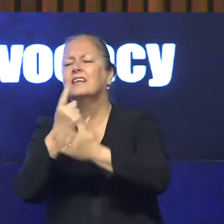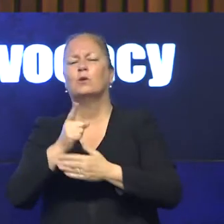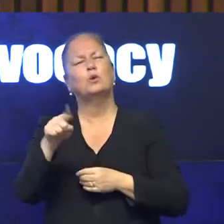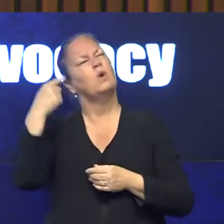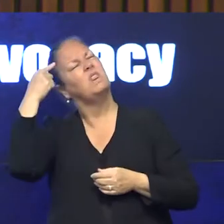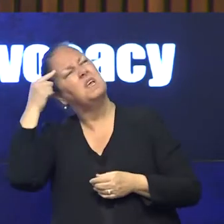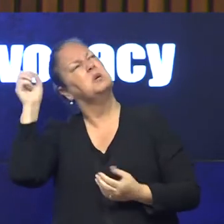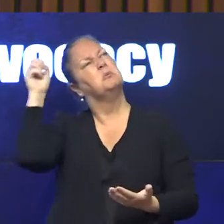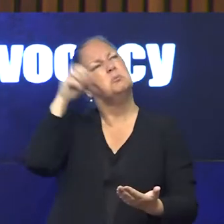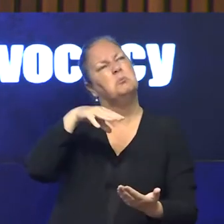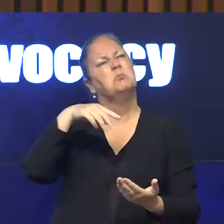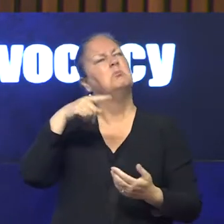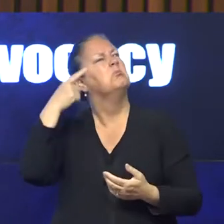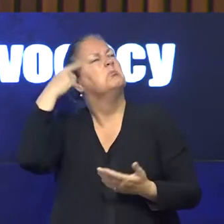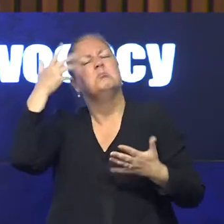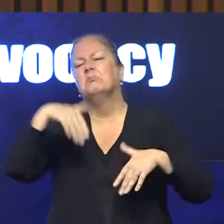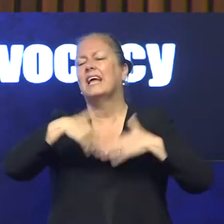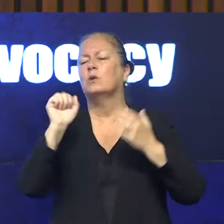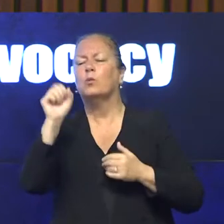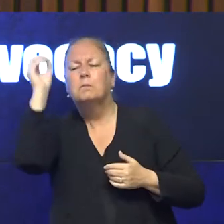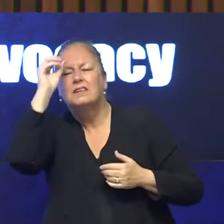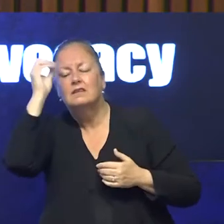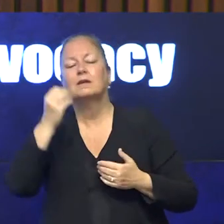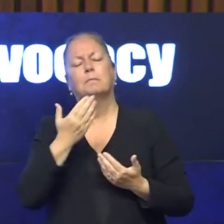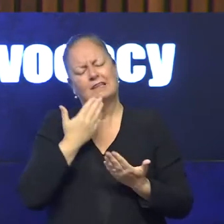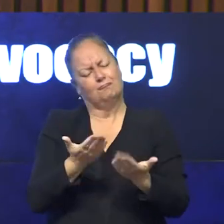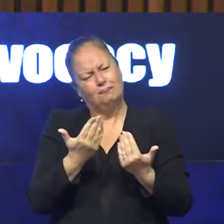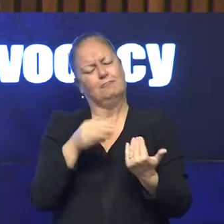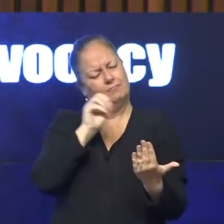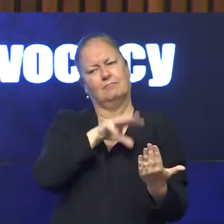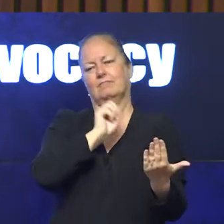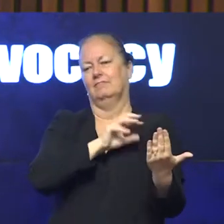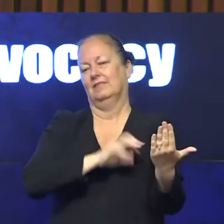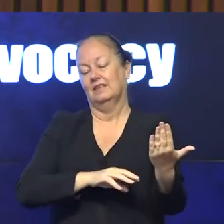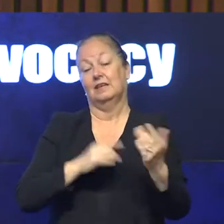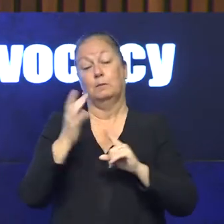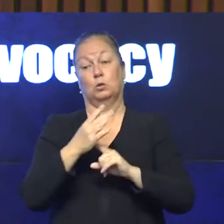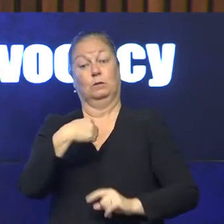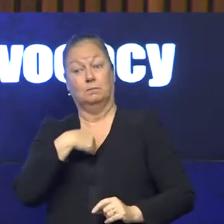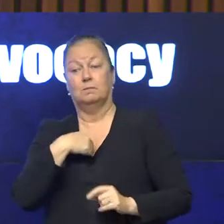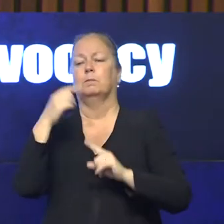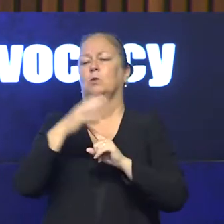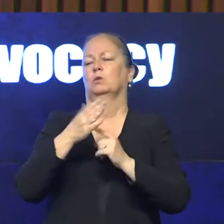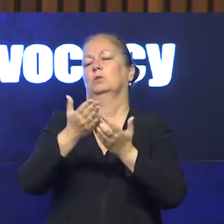views and perspectives and opinions are important to us. And they're important to me too.